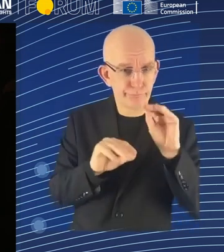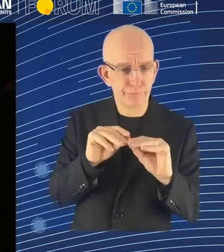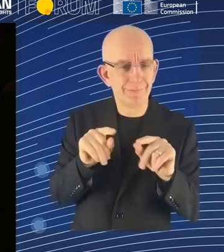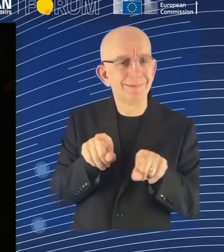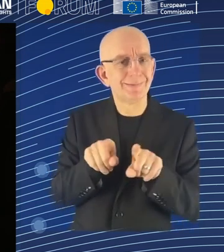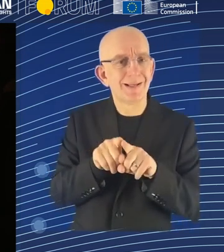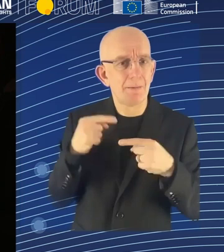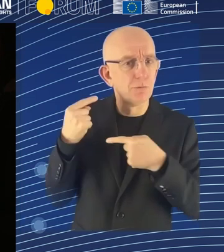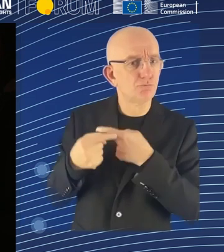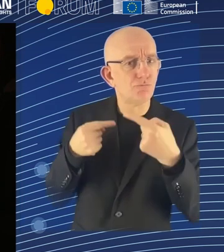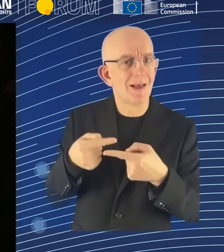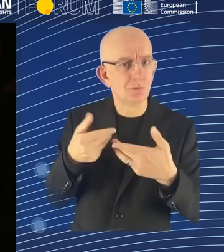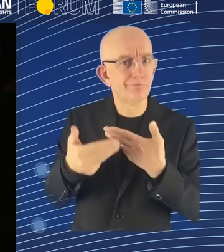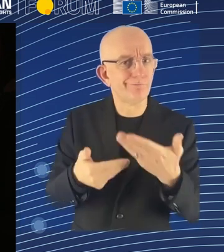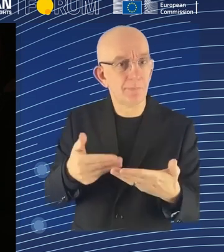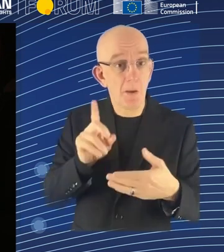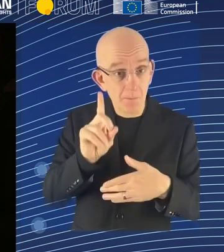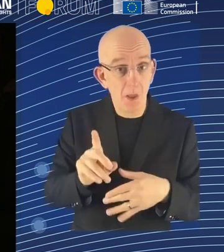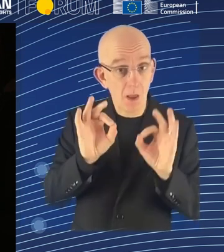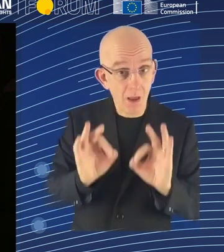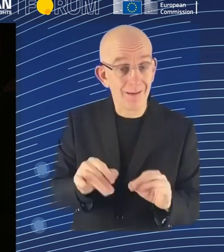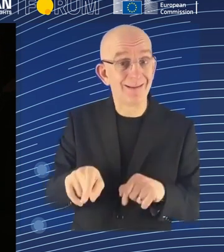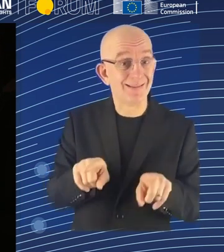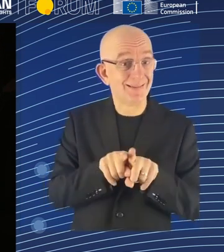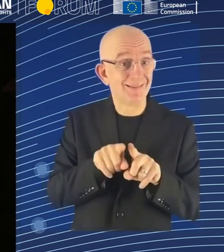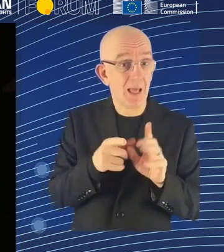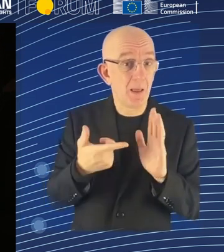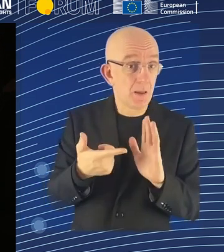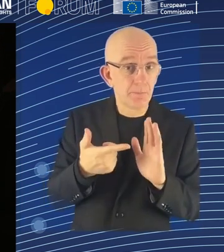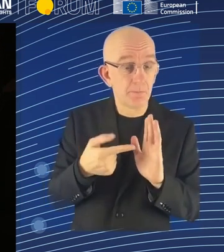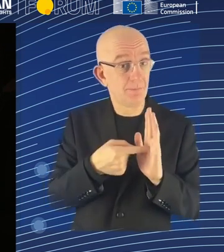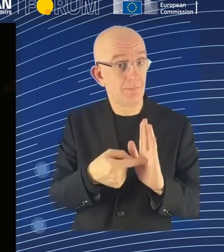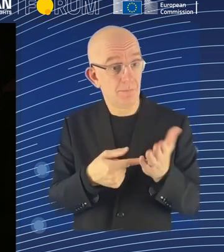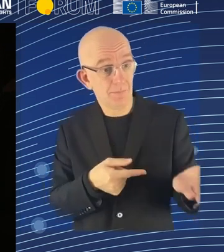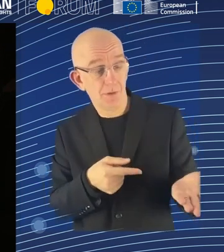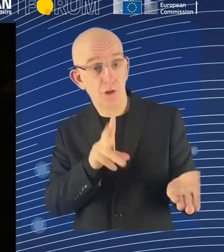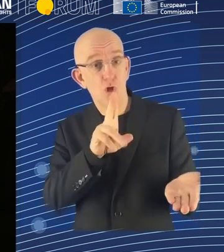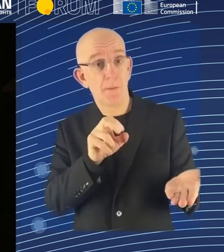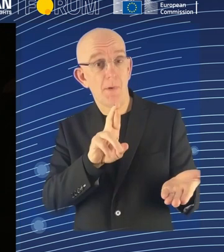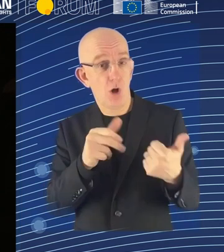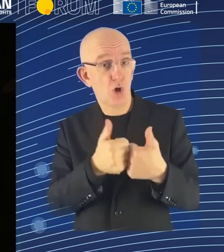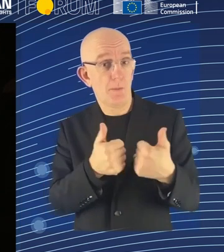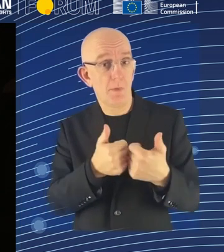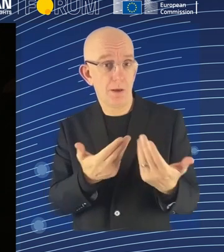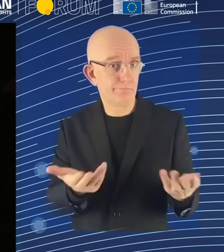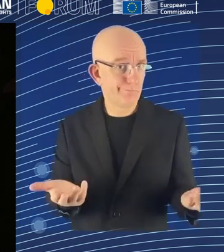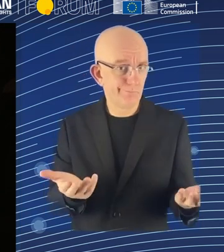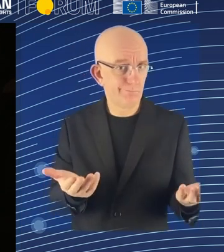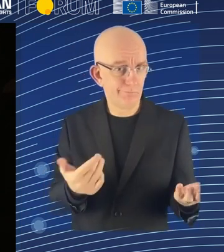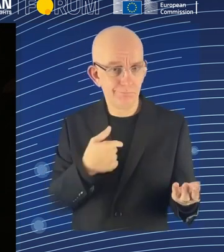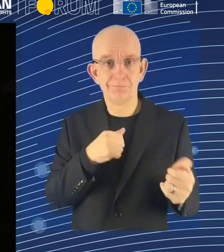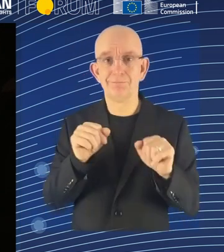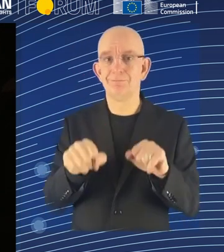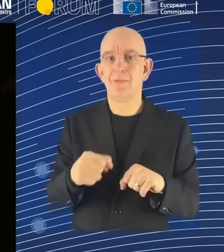say I'm upset because I wasn't allowed to smoke in the car. Well, Uber sets out very clearly in its rules that passengers are not allowed to smoke.